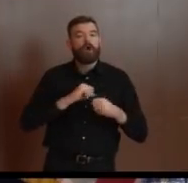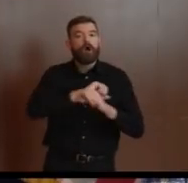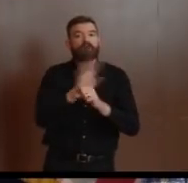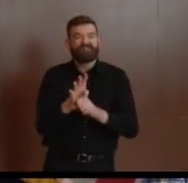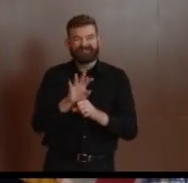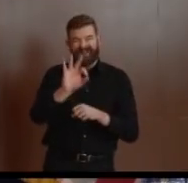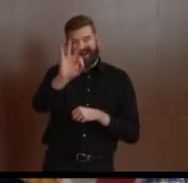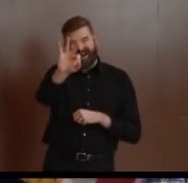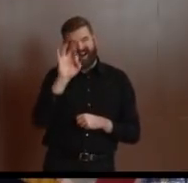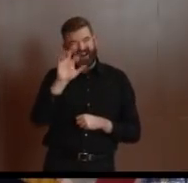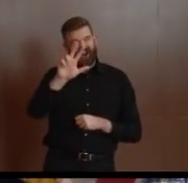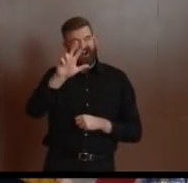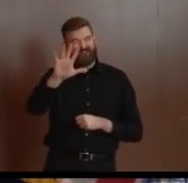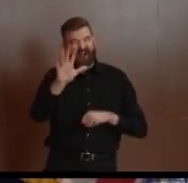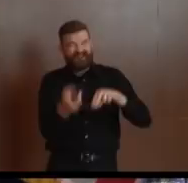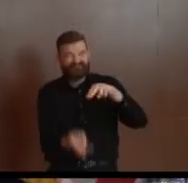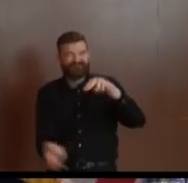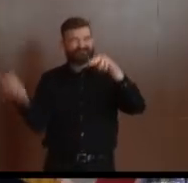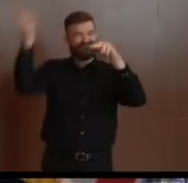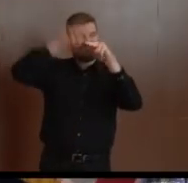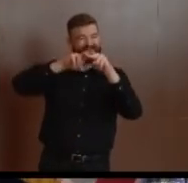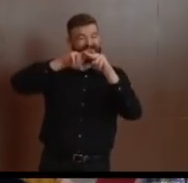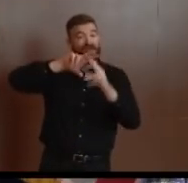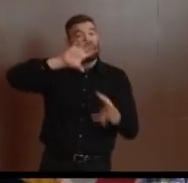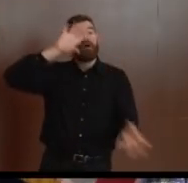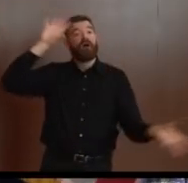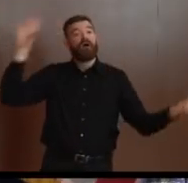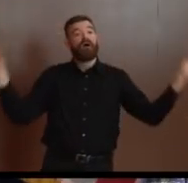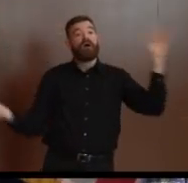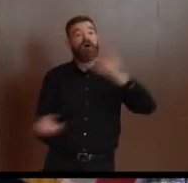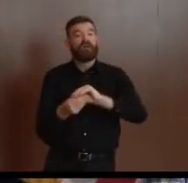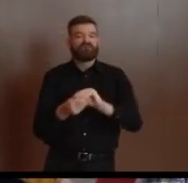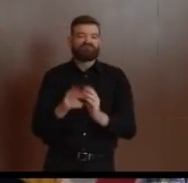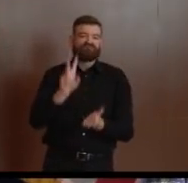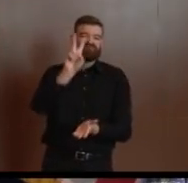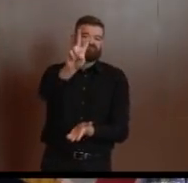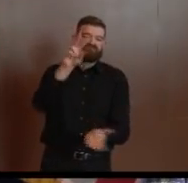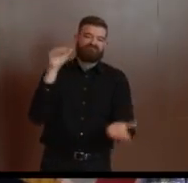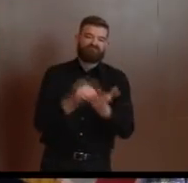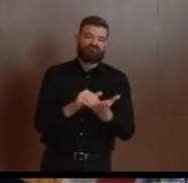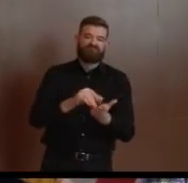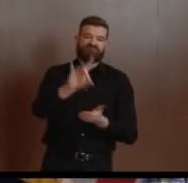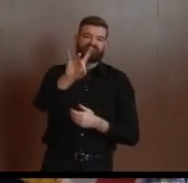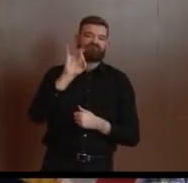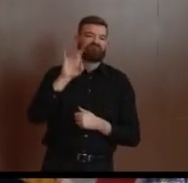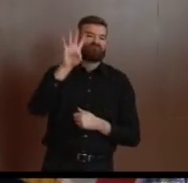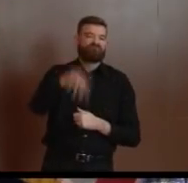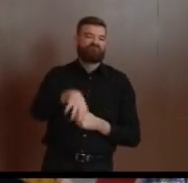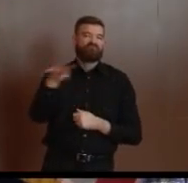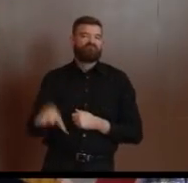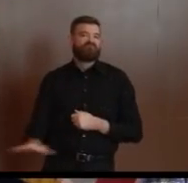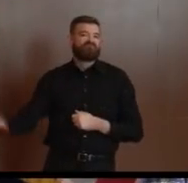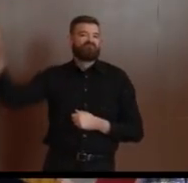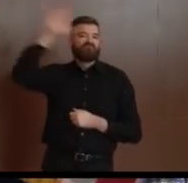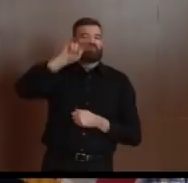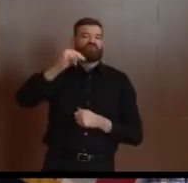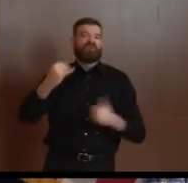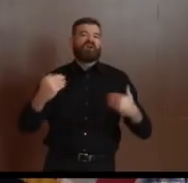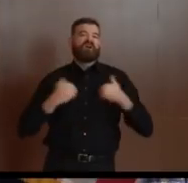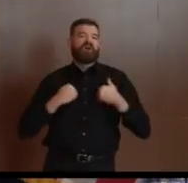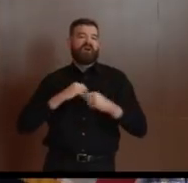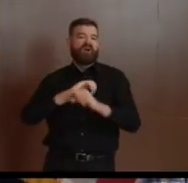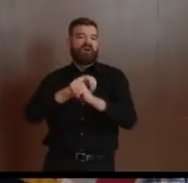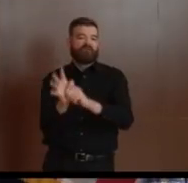And as usual, Judy will go through the – some of the details associated with that. As I have said, as we have said, this